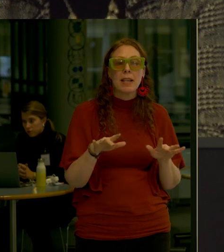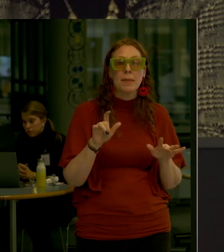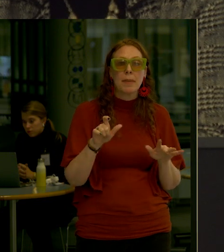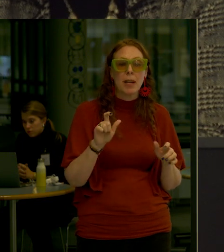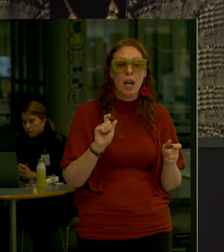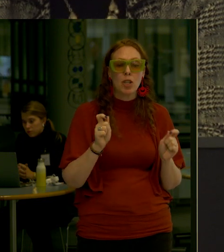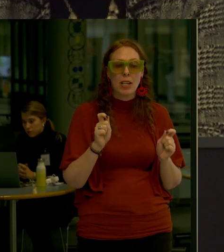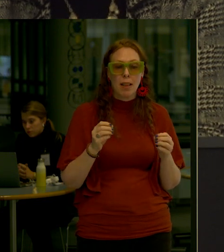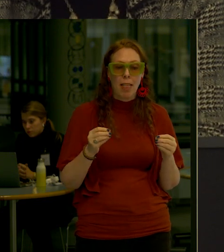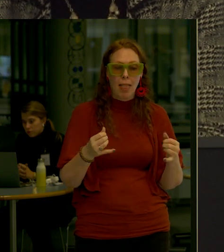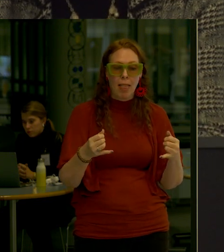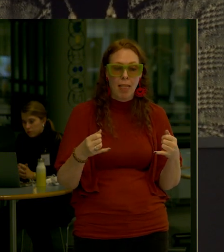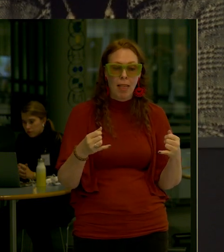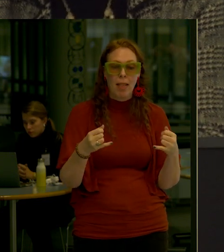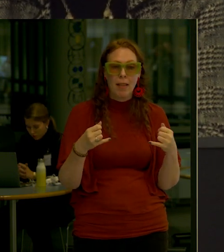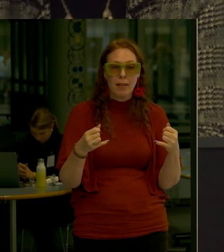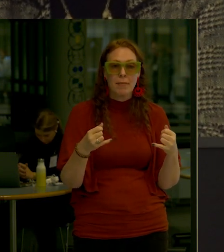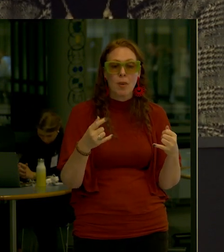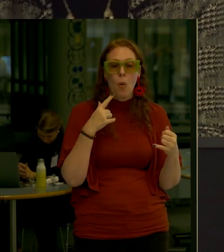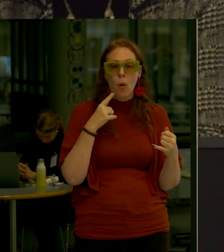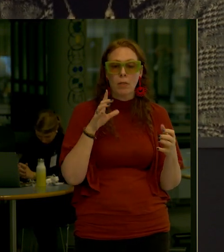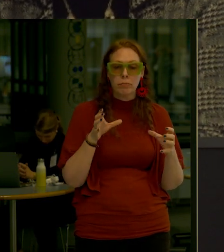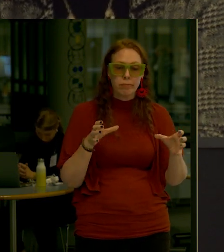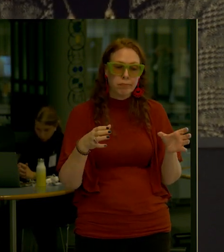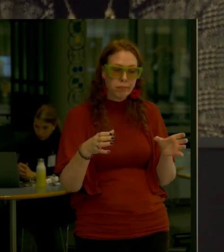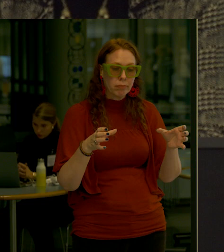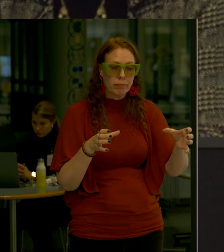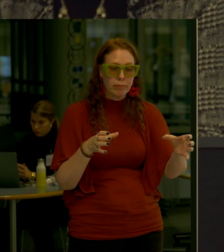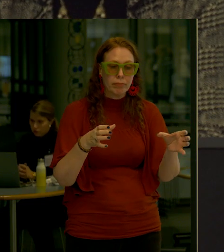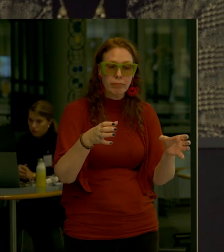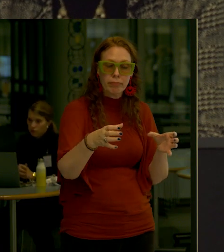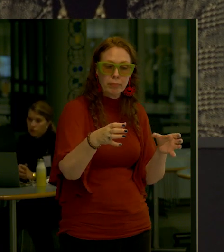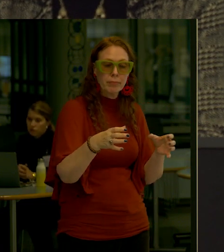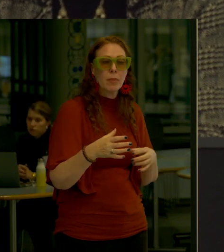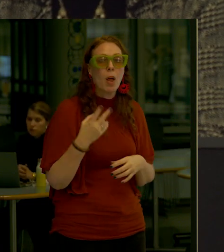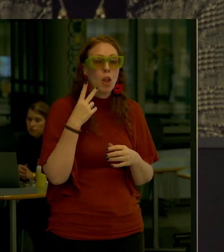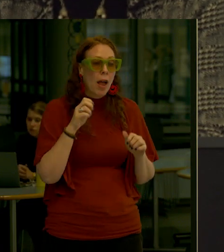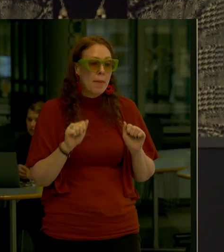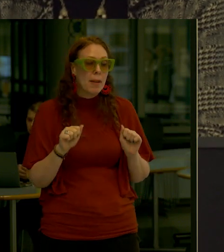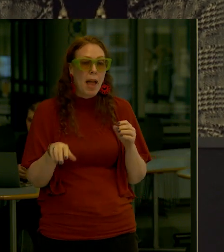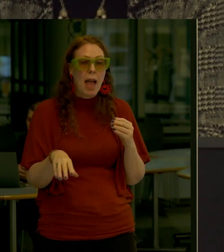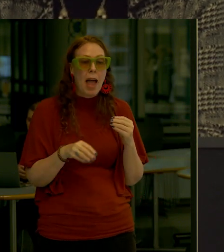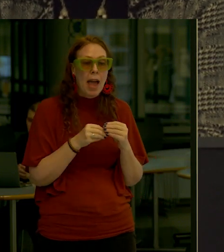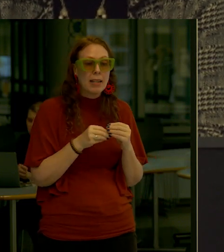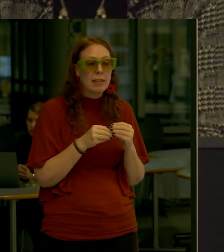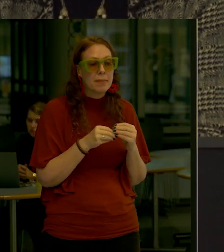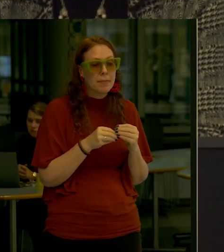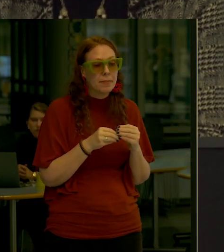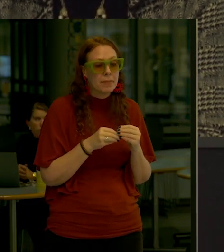need to be adjusted A little bit Configured a little bit differently We have looked at the ability To add a little space